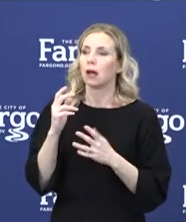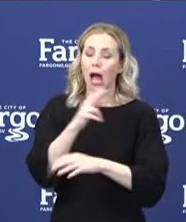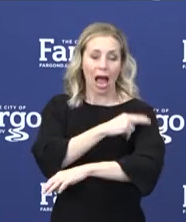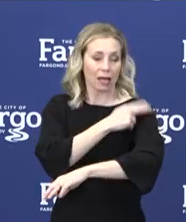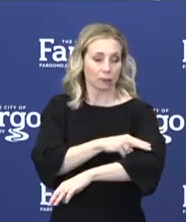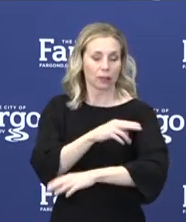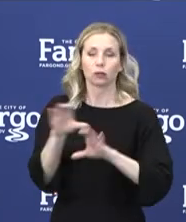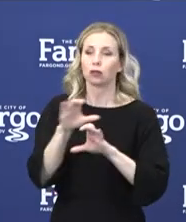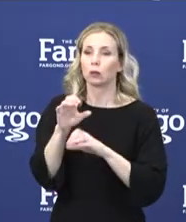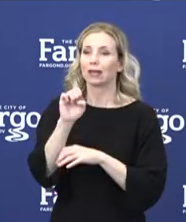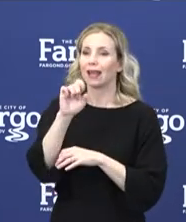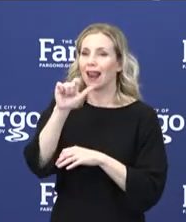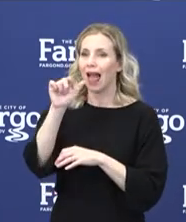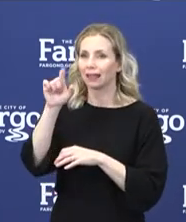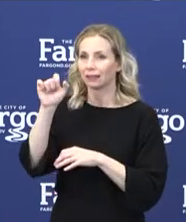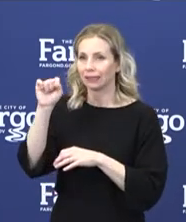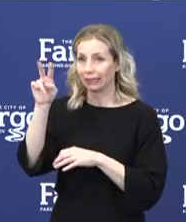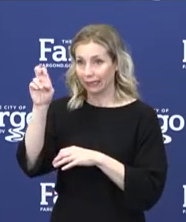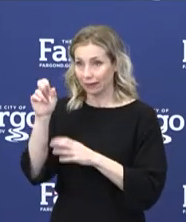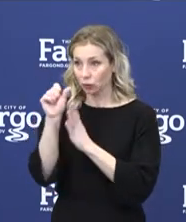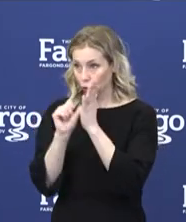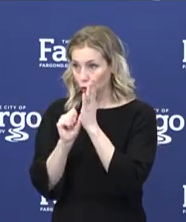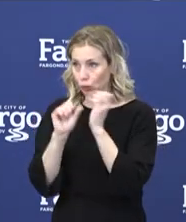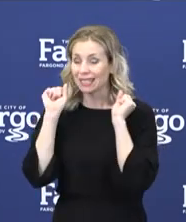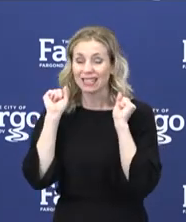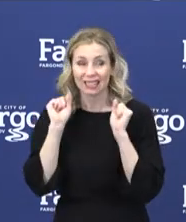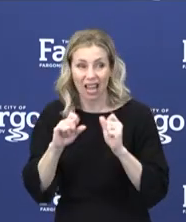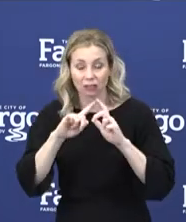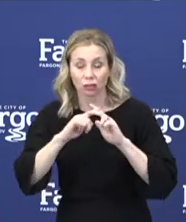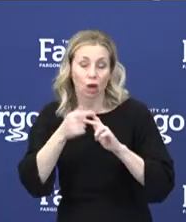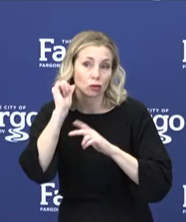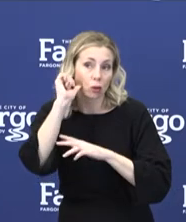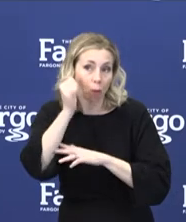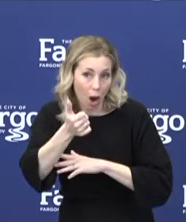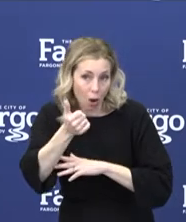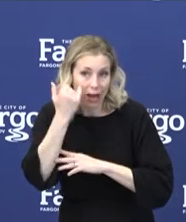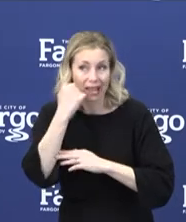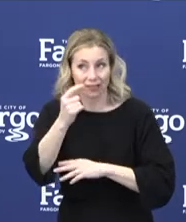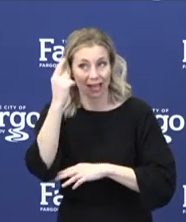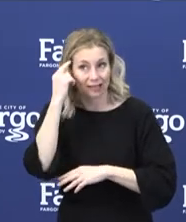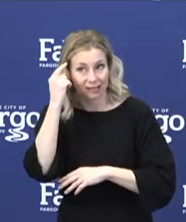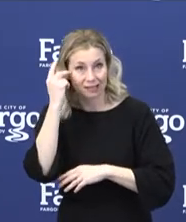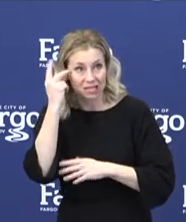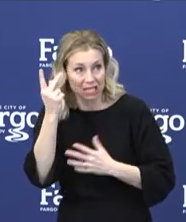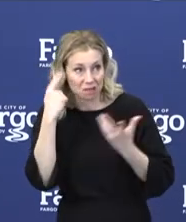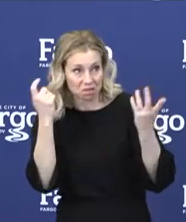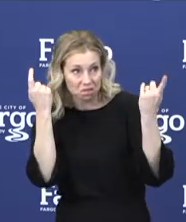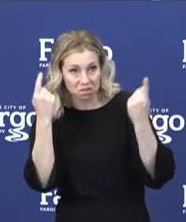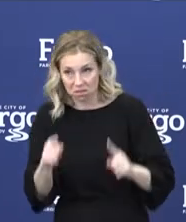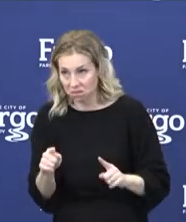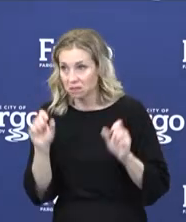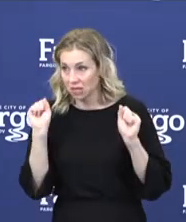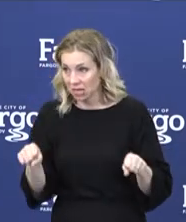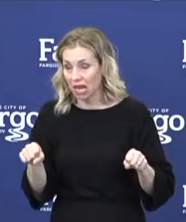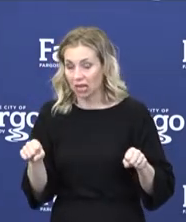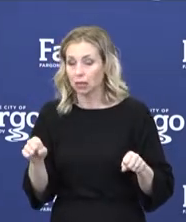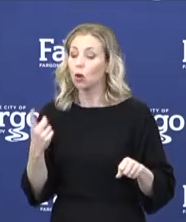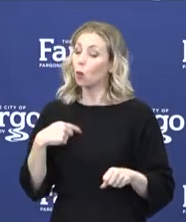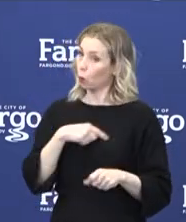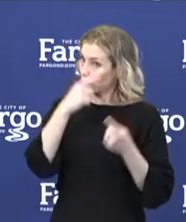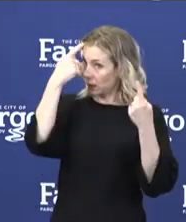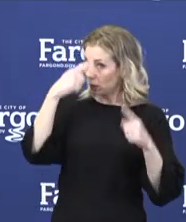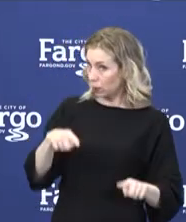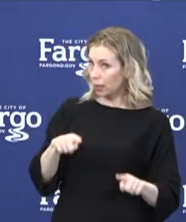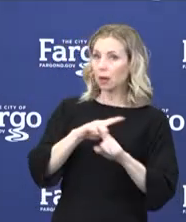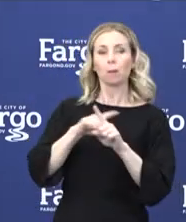can start doing elective surgeries tomorrow if they see fit. We agree with this, but as always, we want to make sure this is